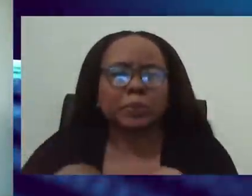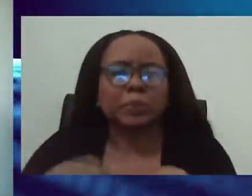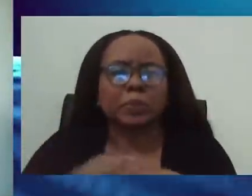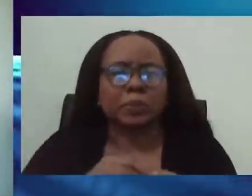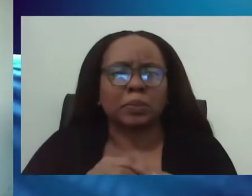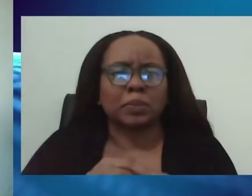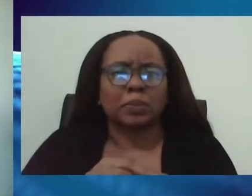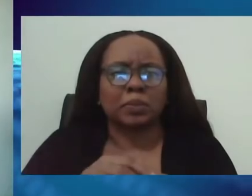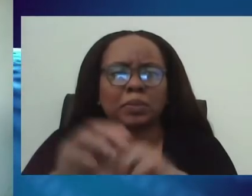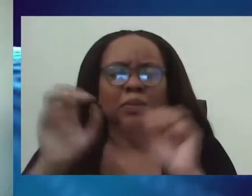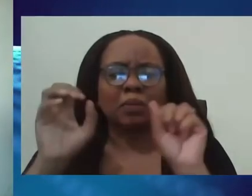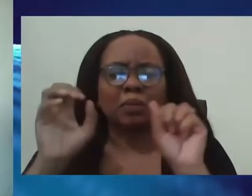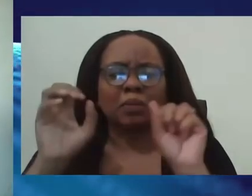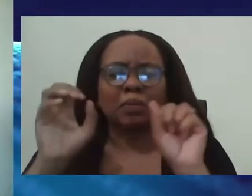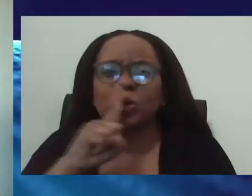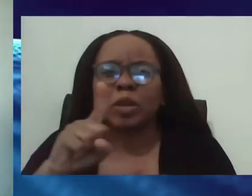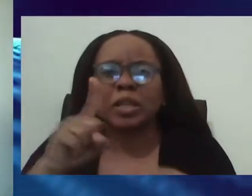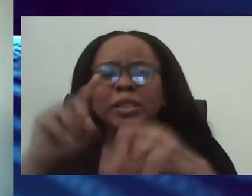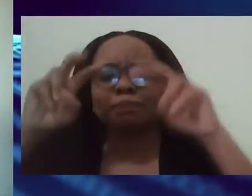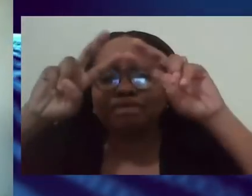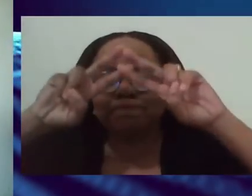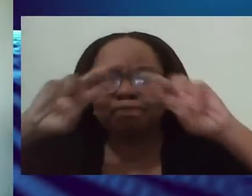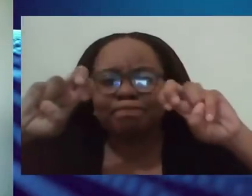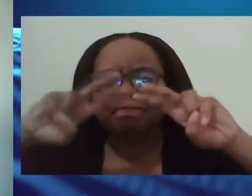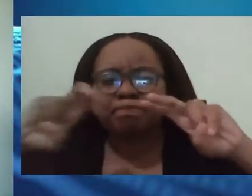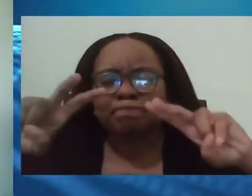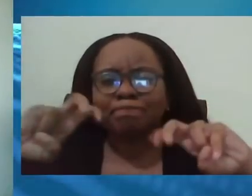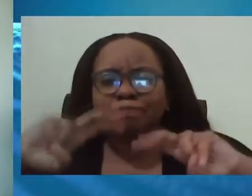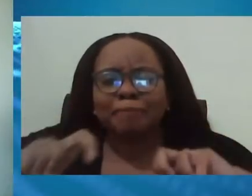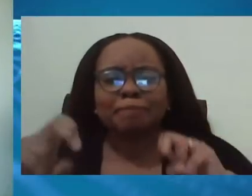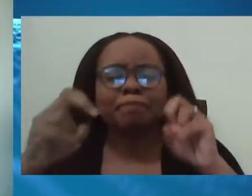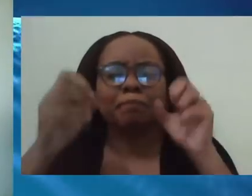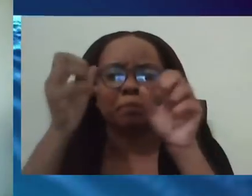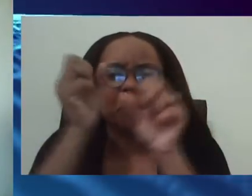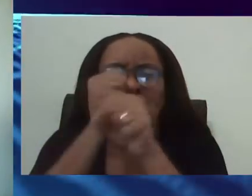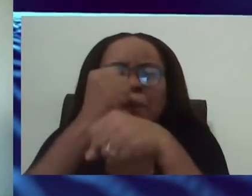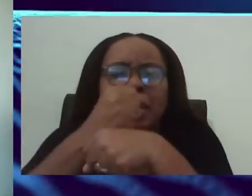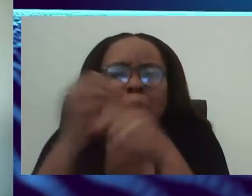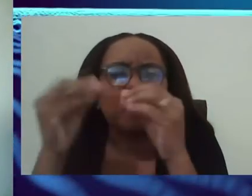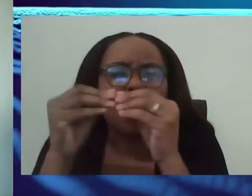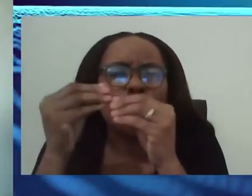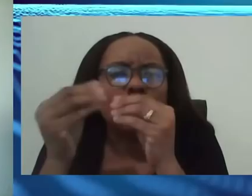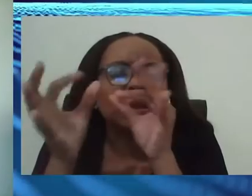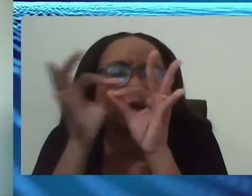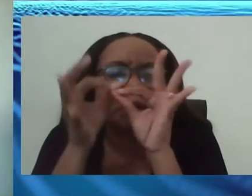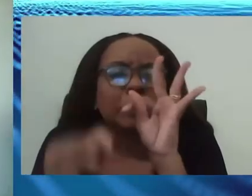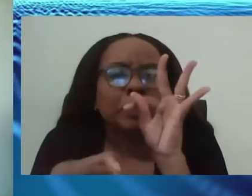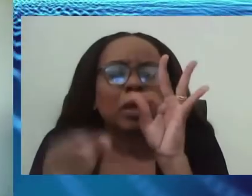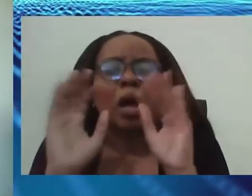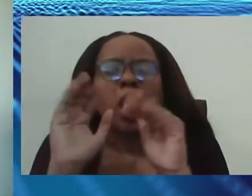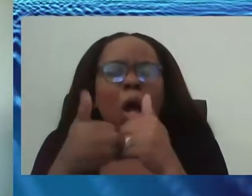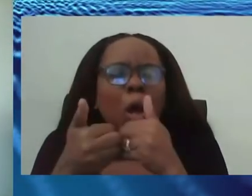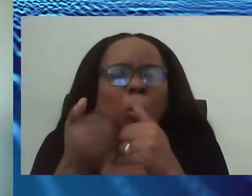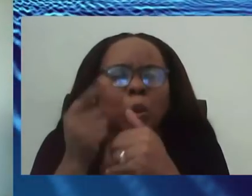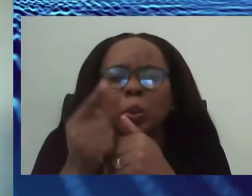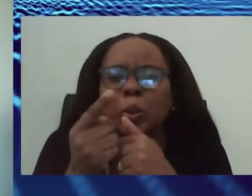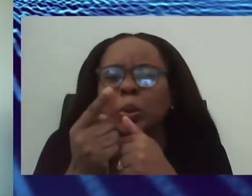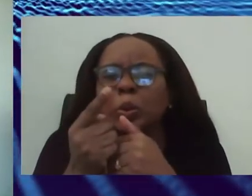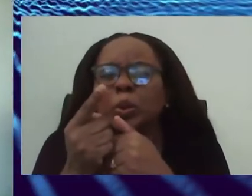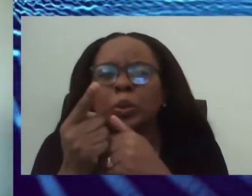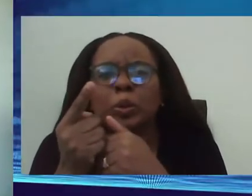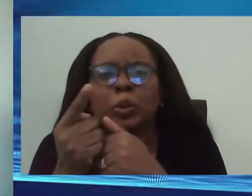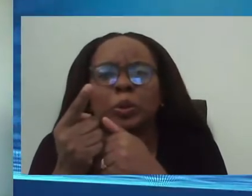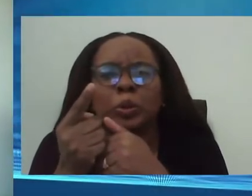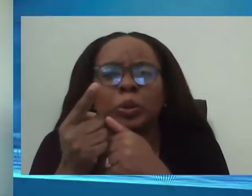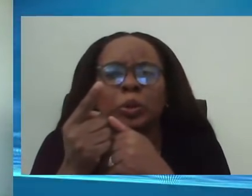a bit of, of, of your methodology for me, um, as to how, uh, these projections would have been arrived at, what type of extrapolations